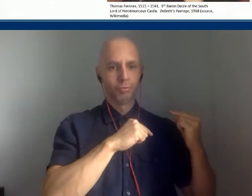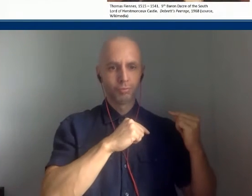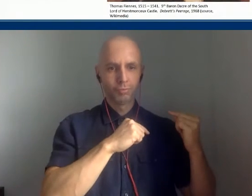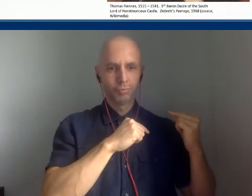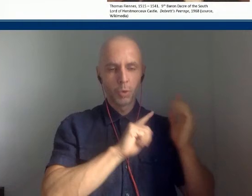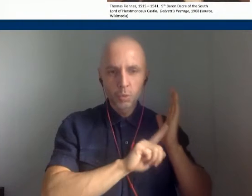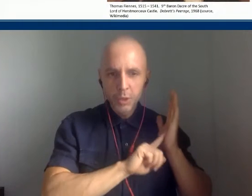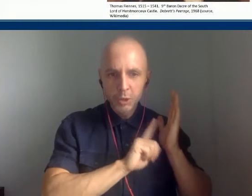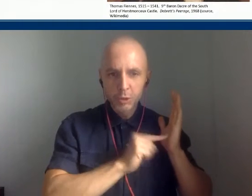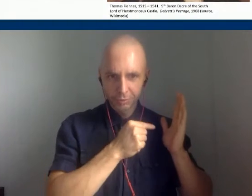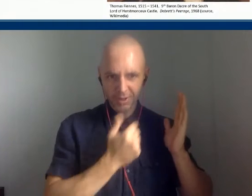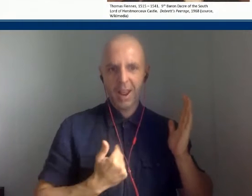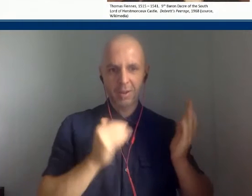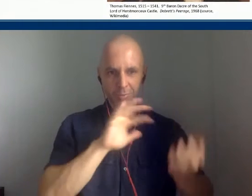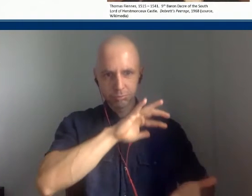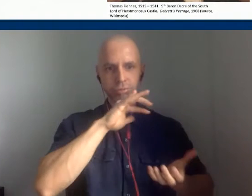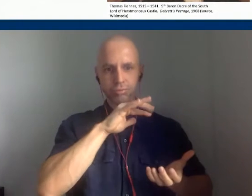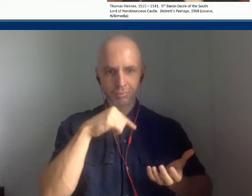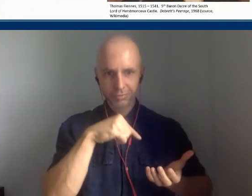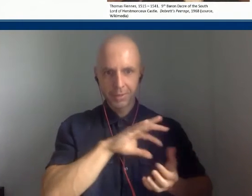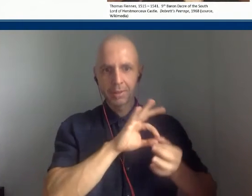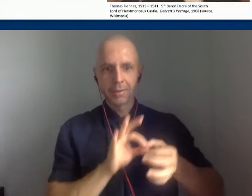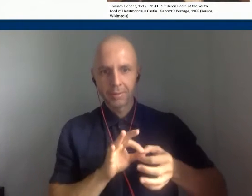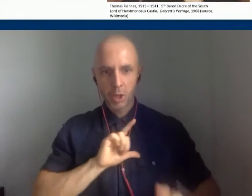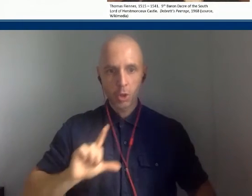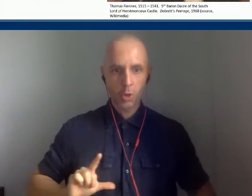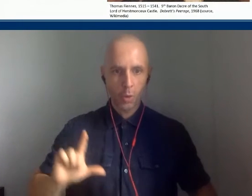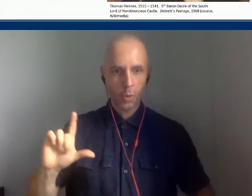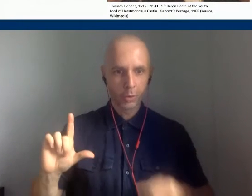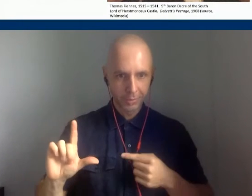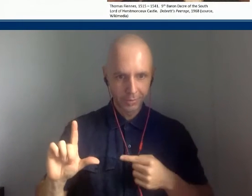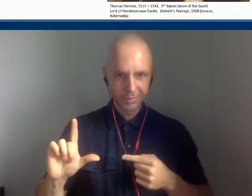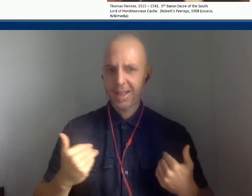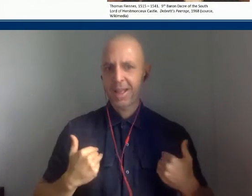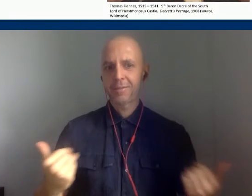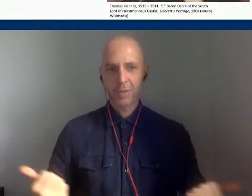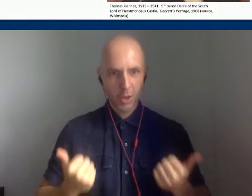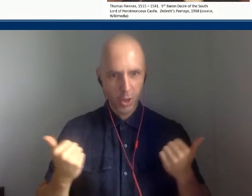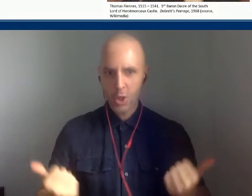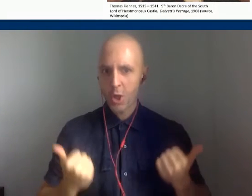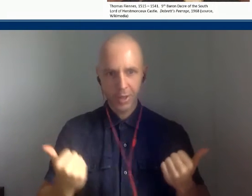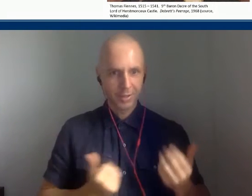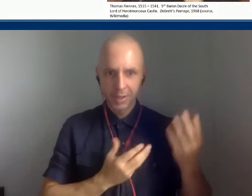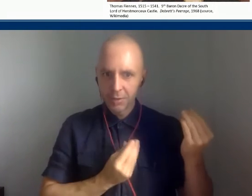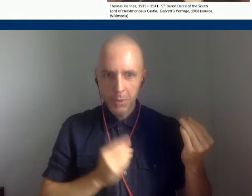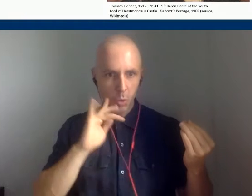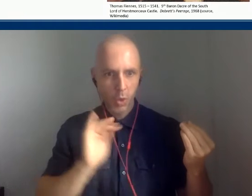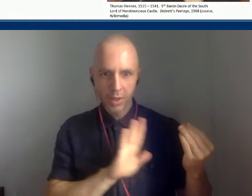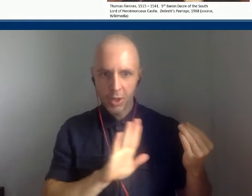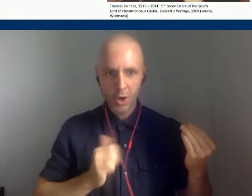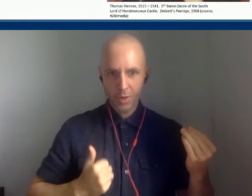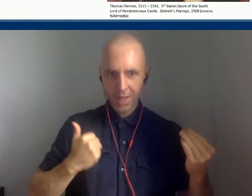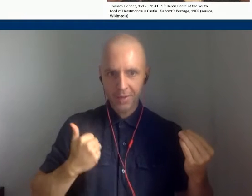of records of lords. Now why would that be? Well they have money, power and